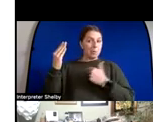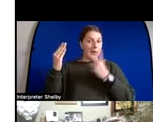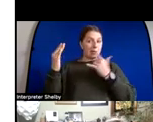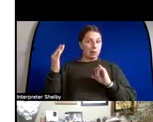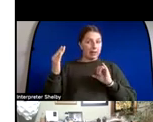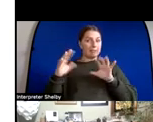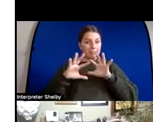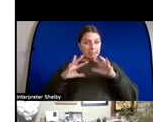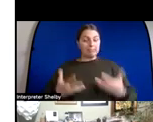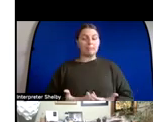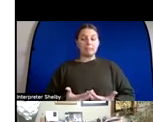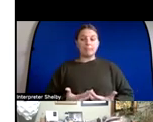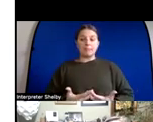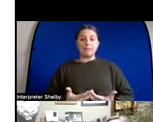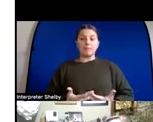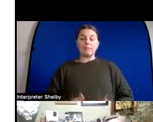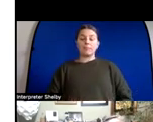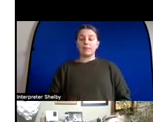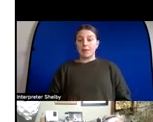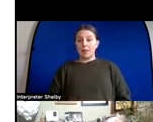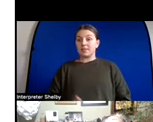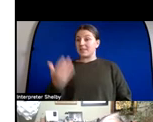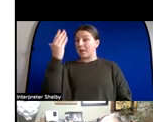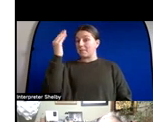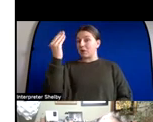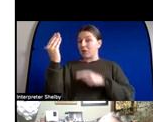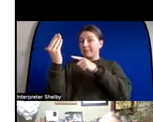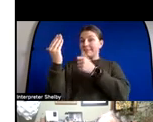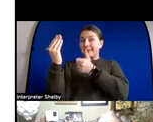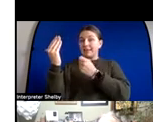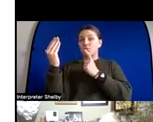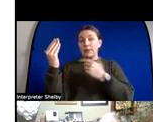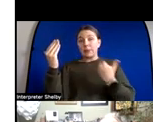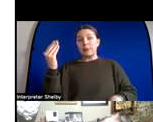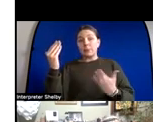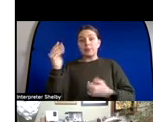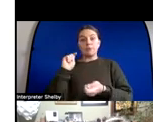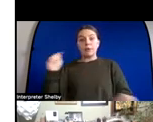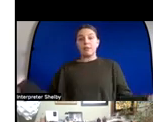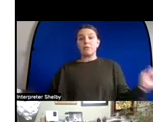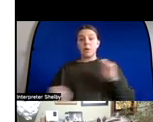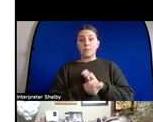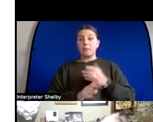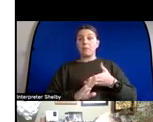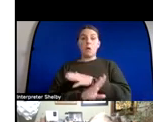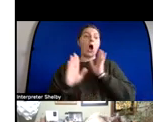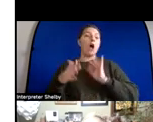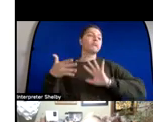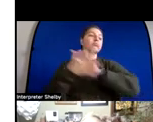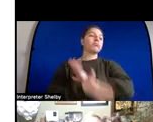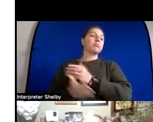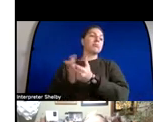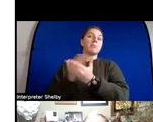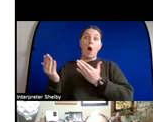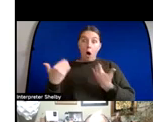has a transforming effect because where it didn't matter before now it does